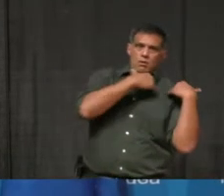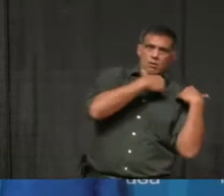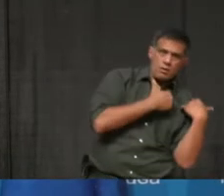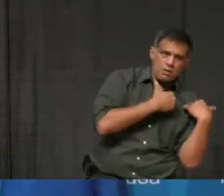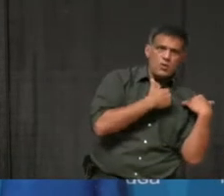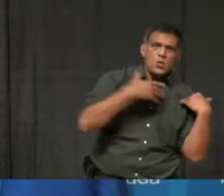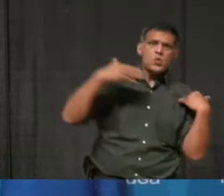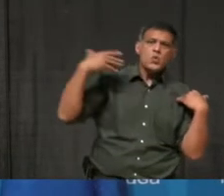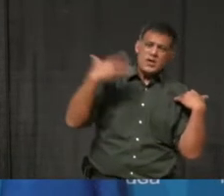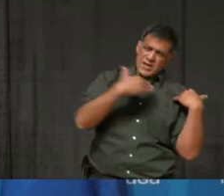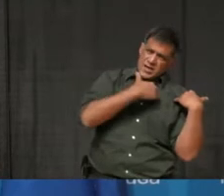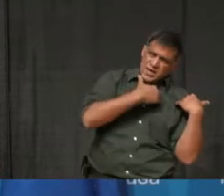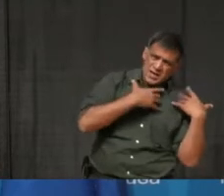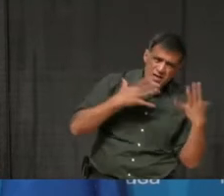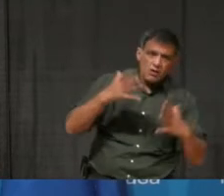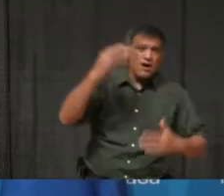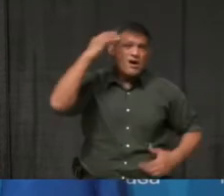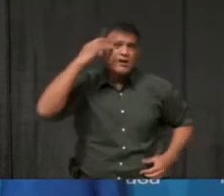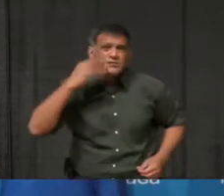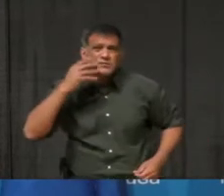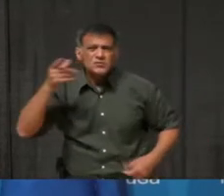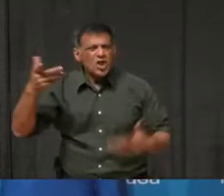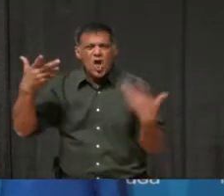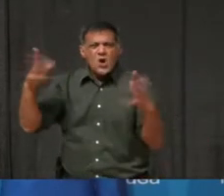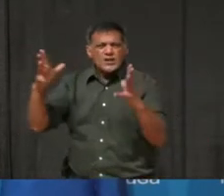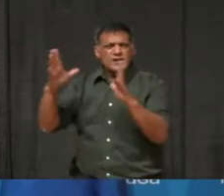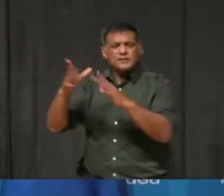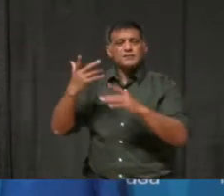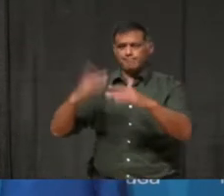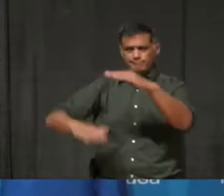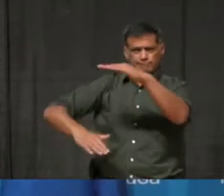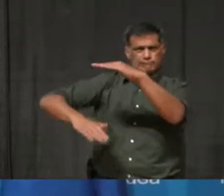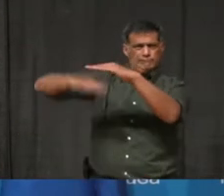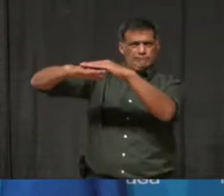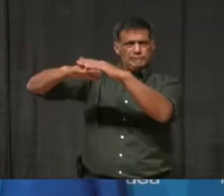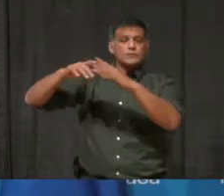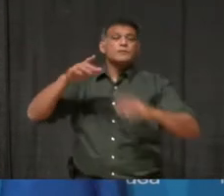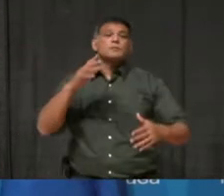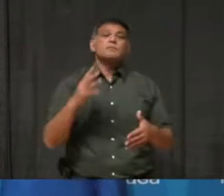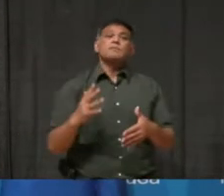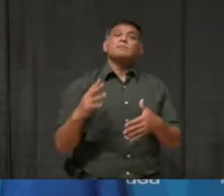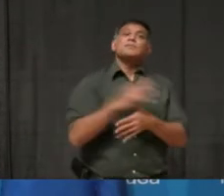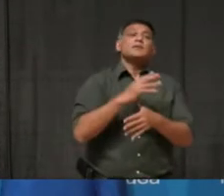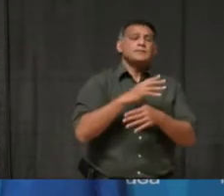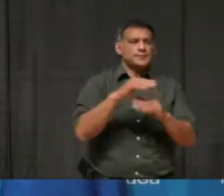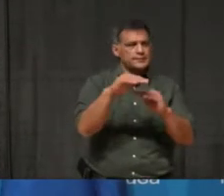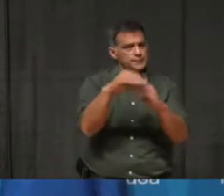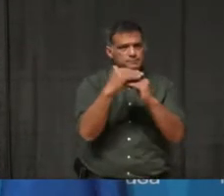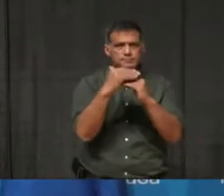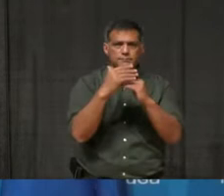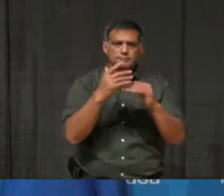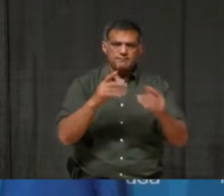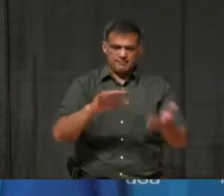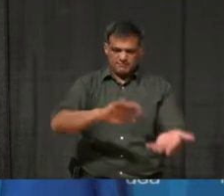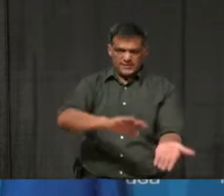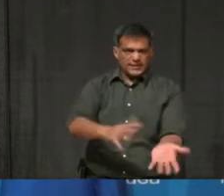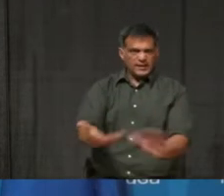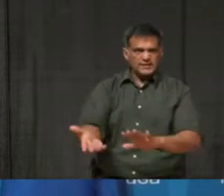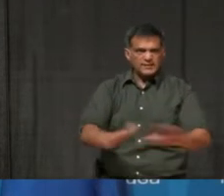-capacity hospitals. Most importantly, it was made to limit preventable deaths in Mississauga.